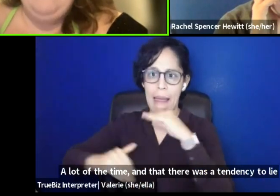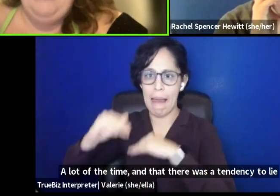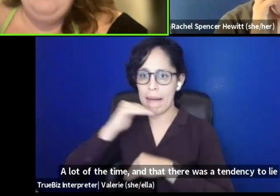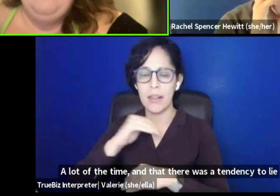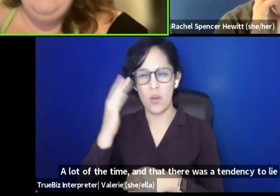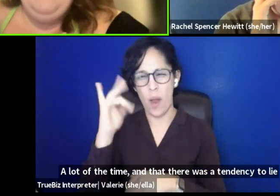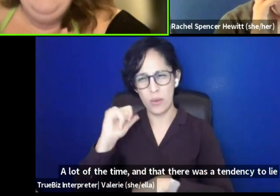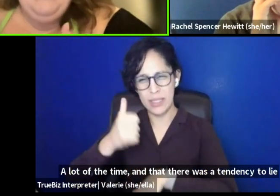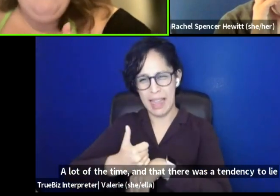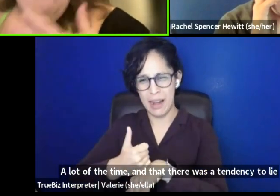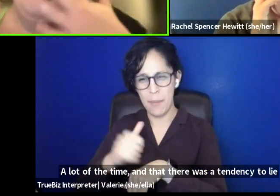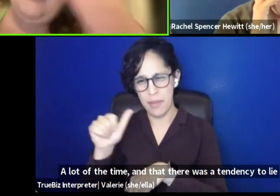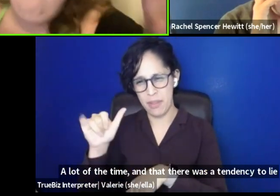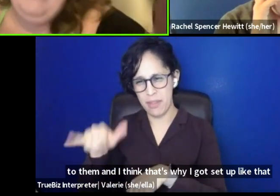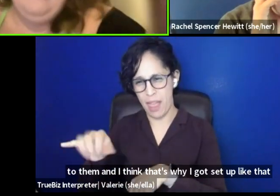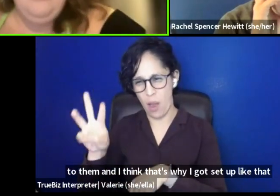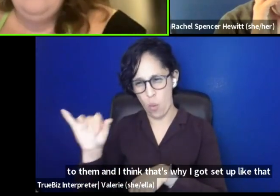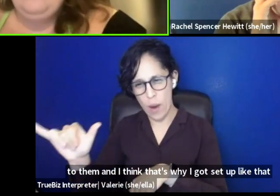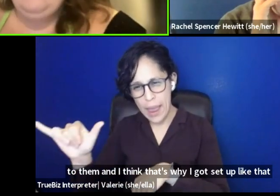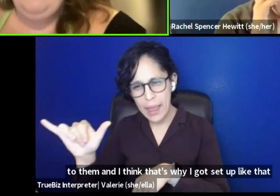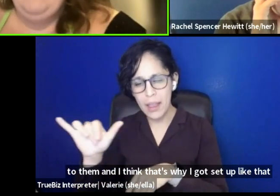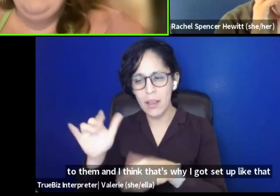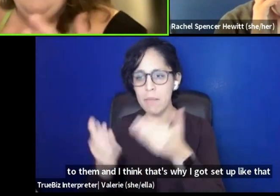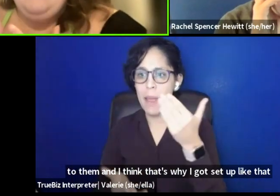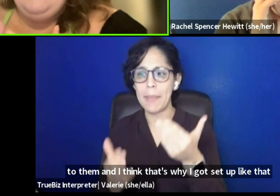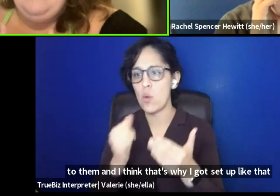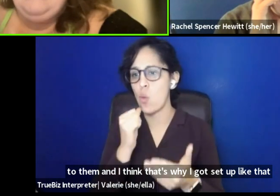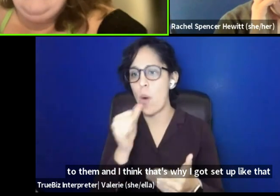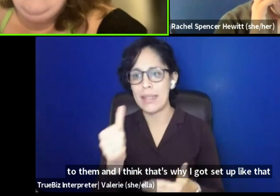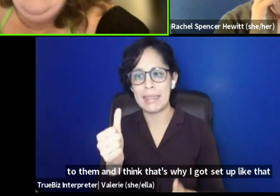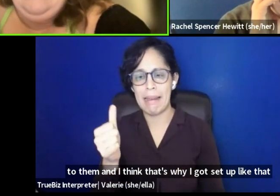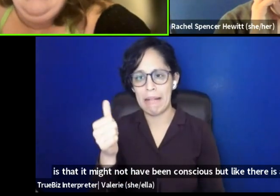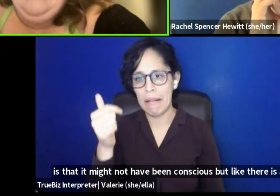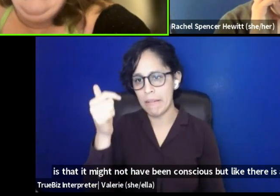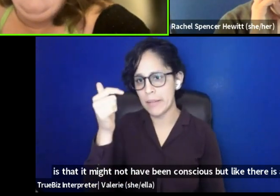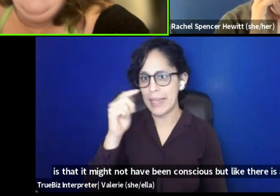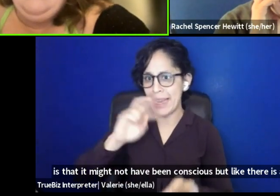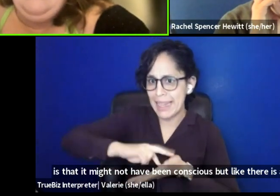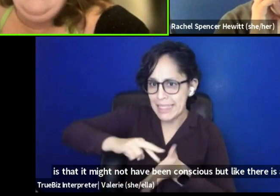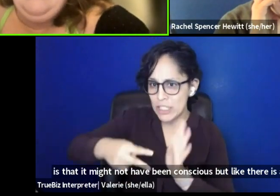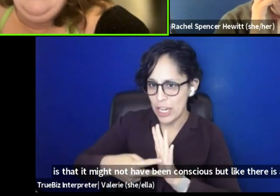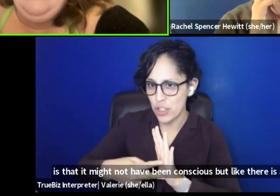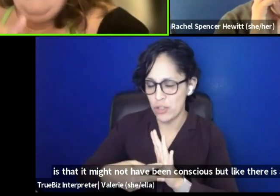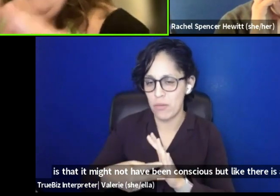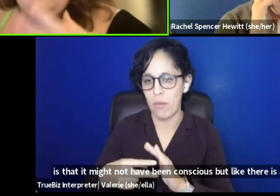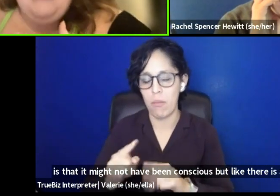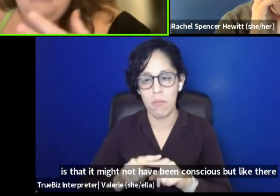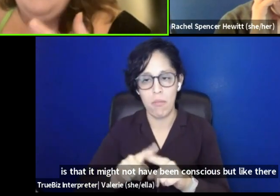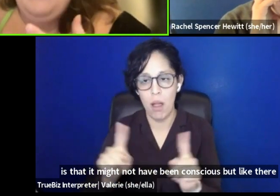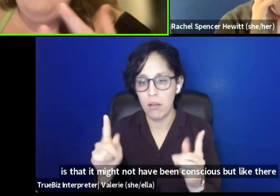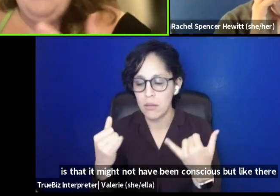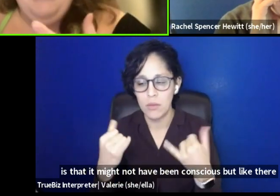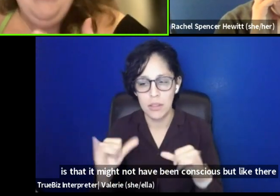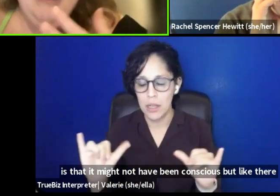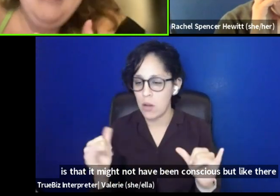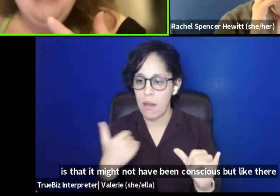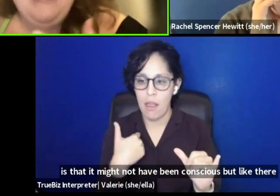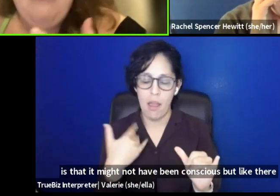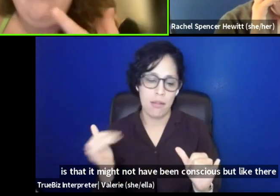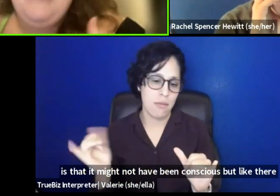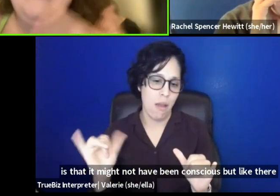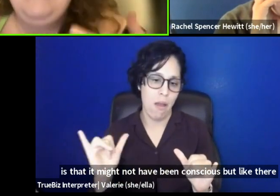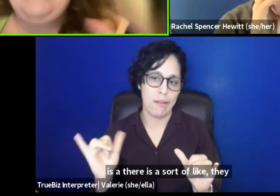like that is that it might not have been conscious, but like, there is a, um, there is a, a sort of like,